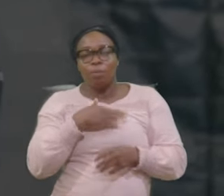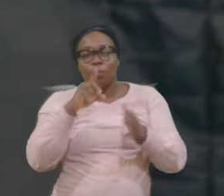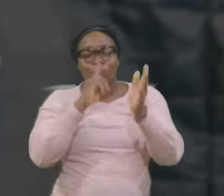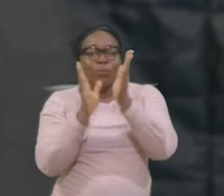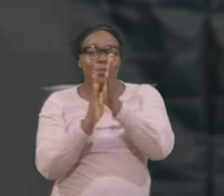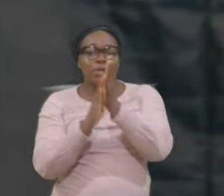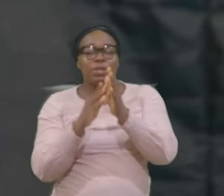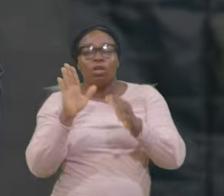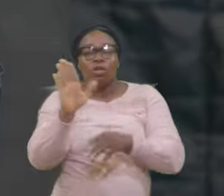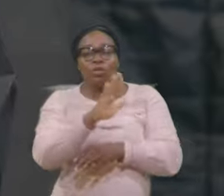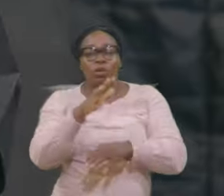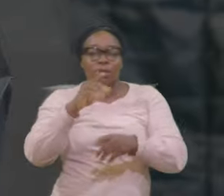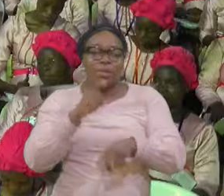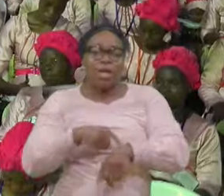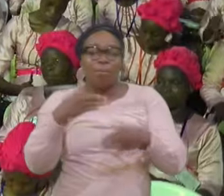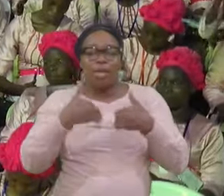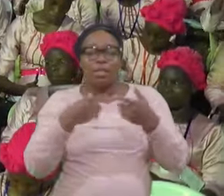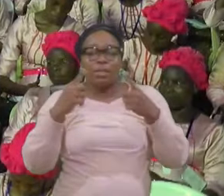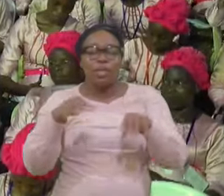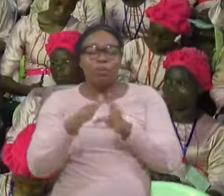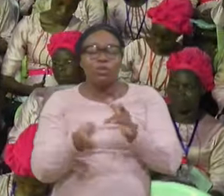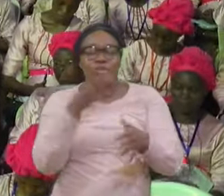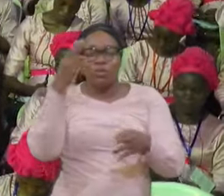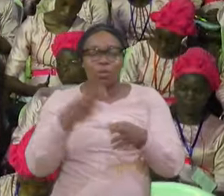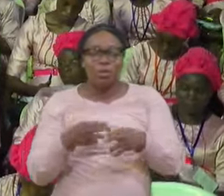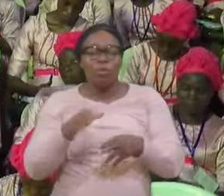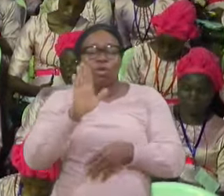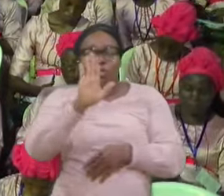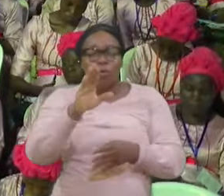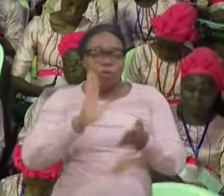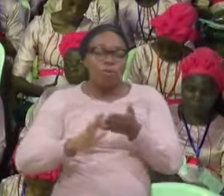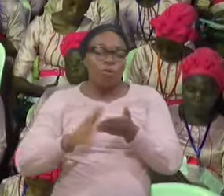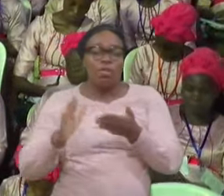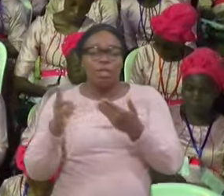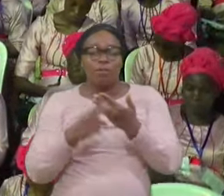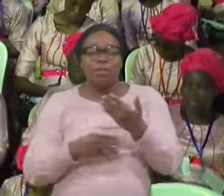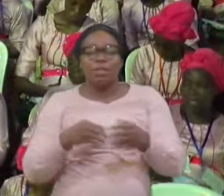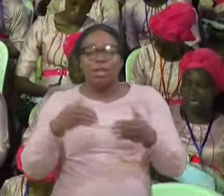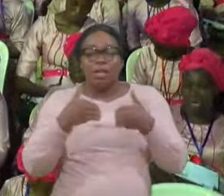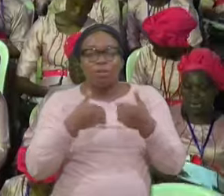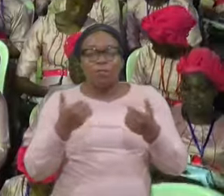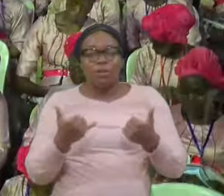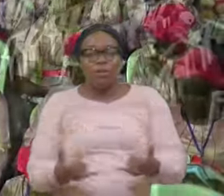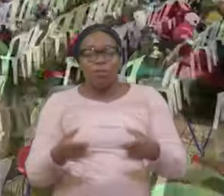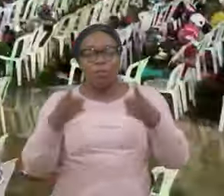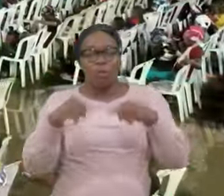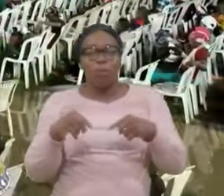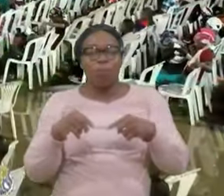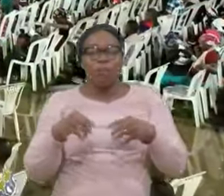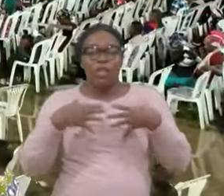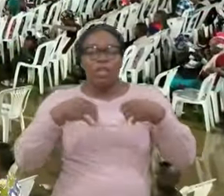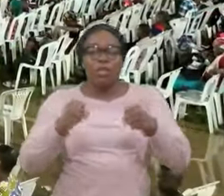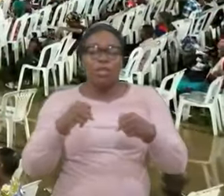salvation Has come Your forgiveness Has now come Heal me O Lord And I shall Be healed